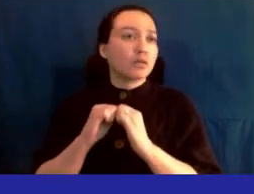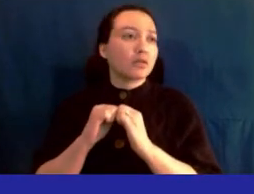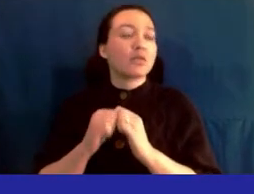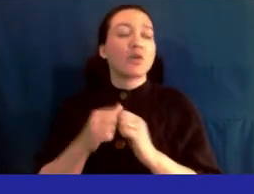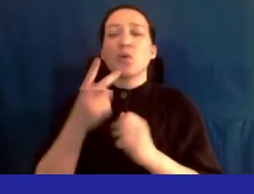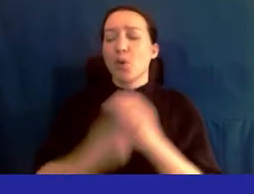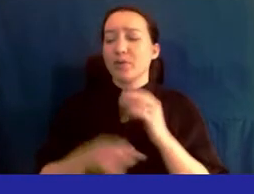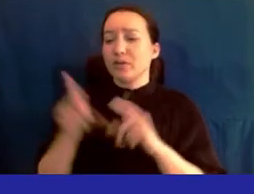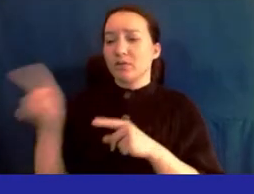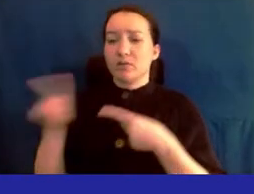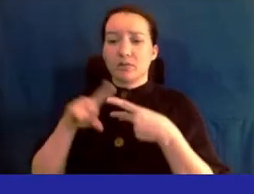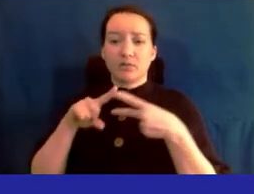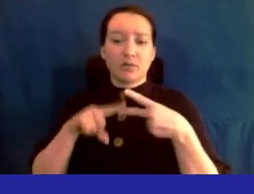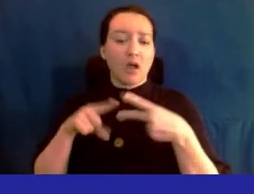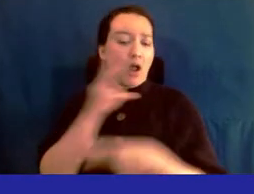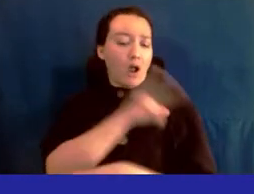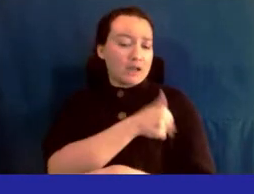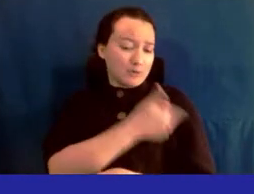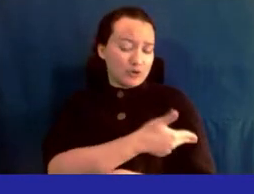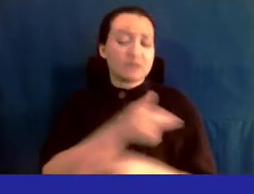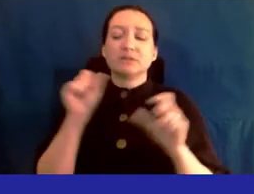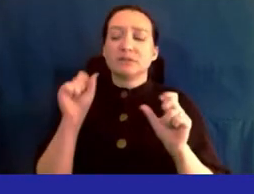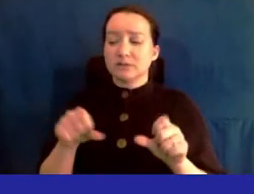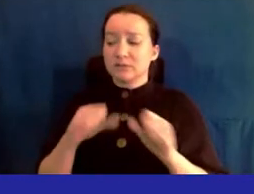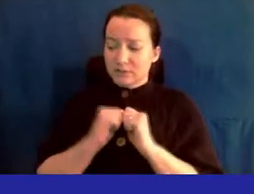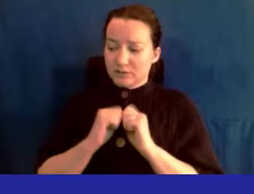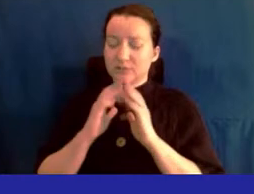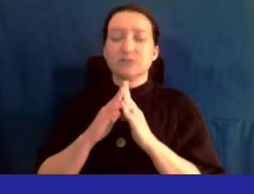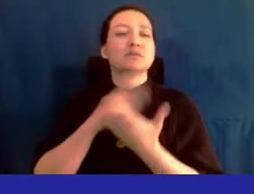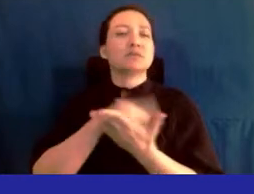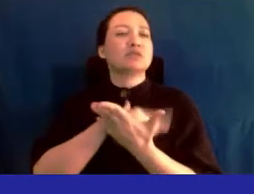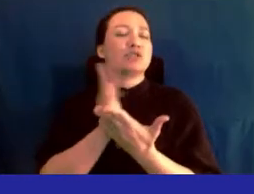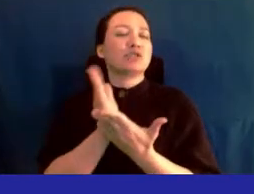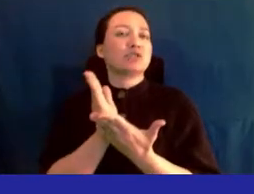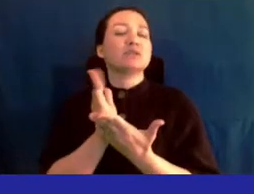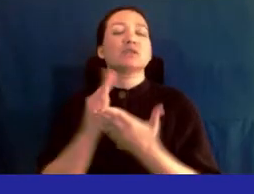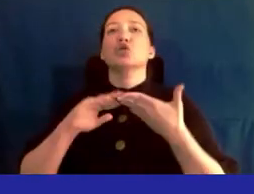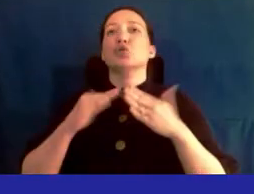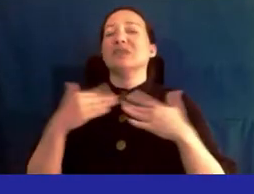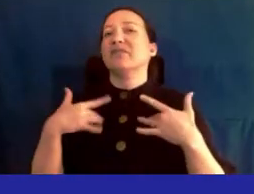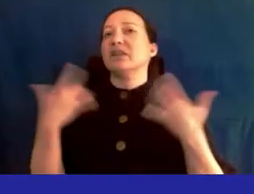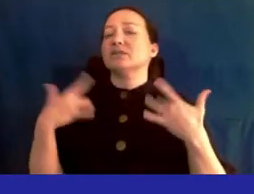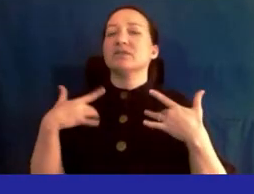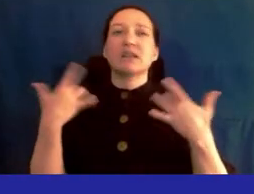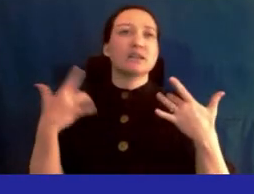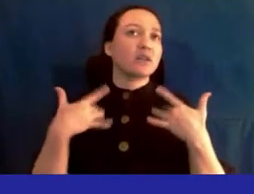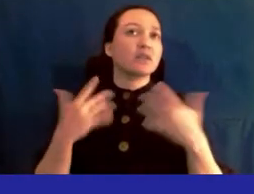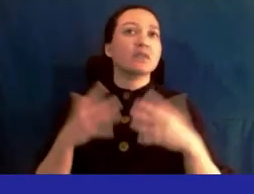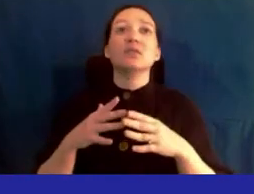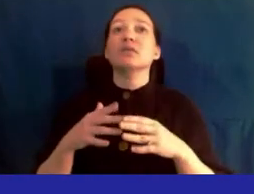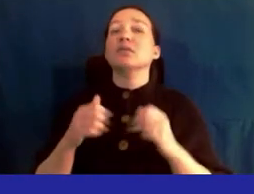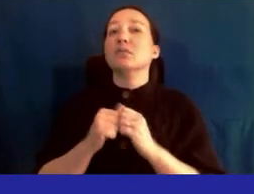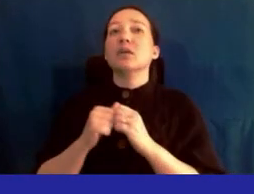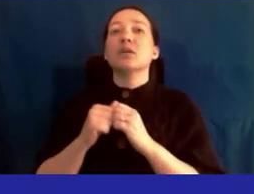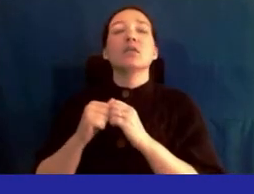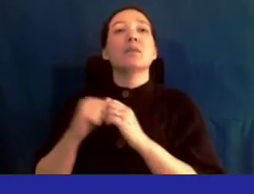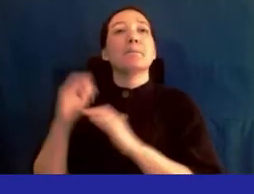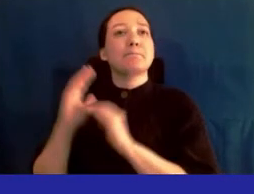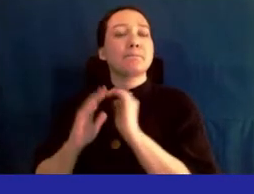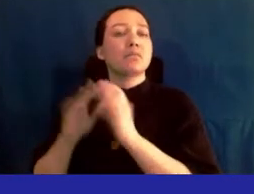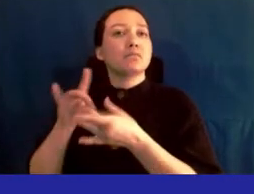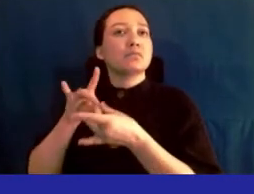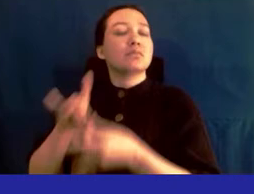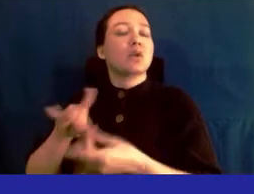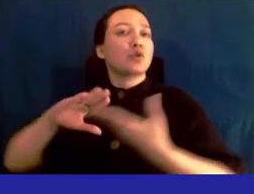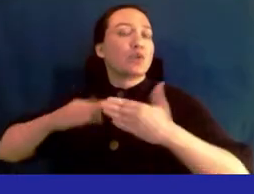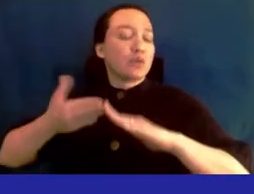of these hospitals to do a to host a series of community events that helped bring facilities closer to the community